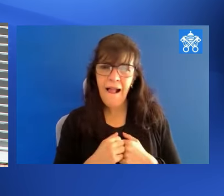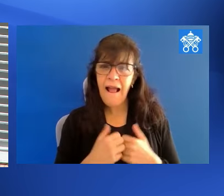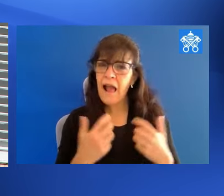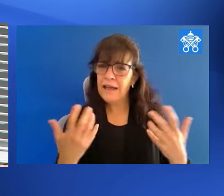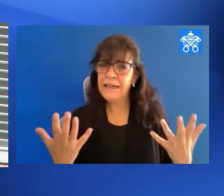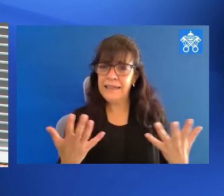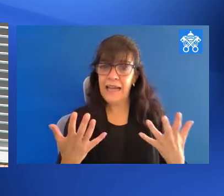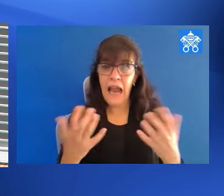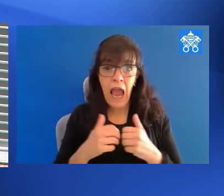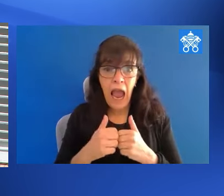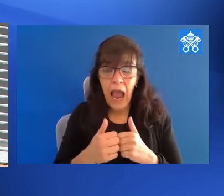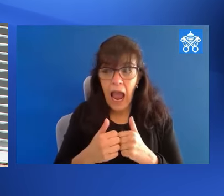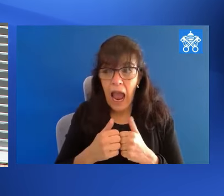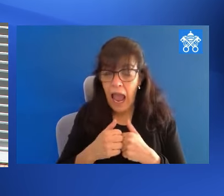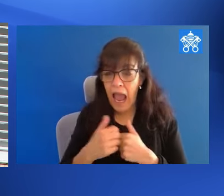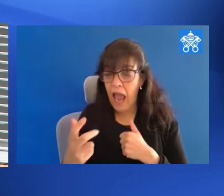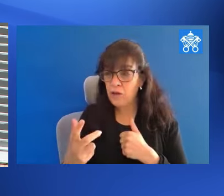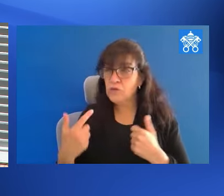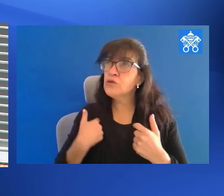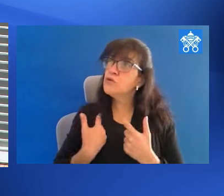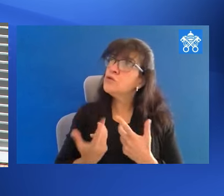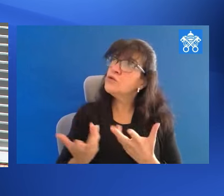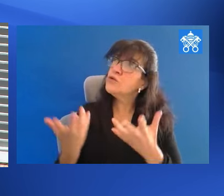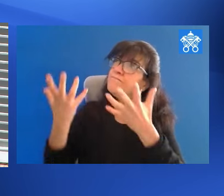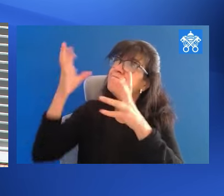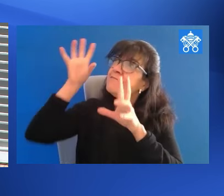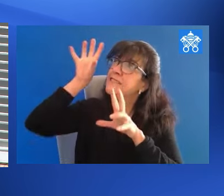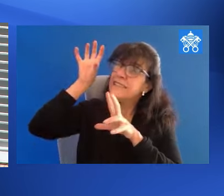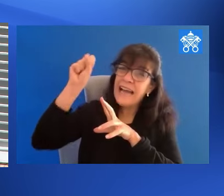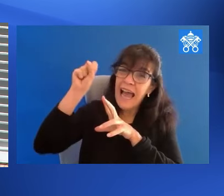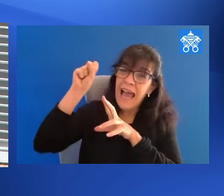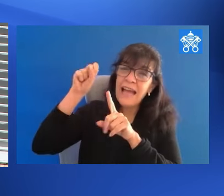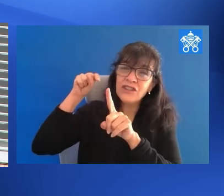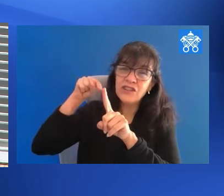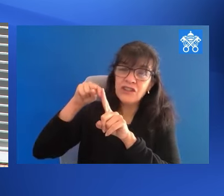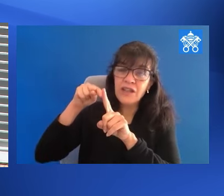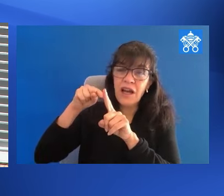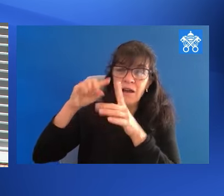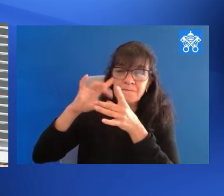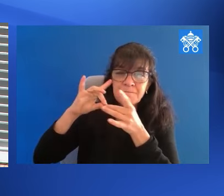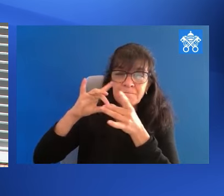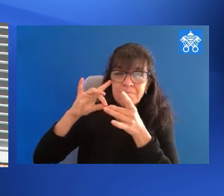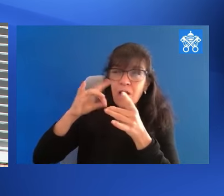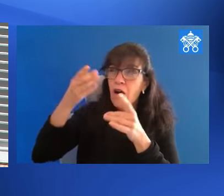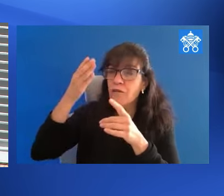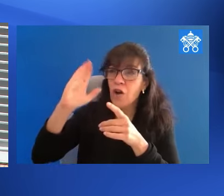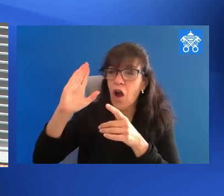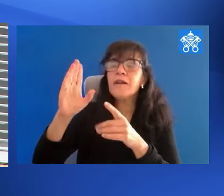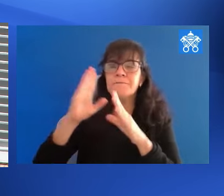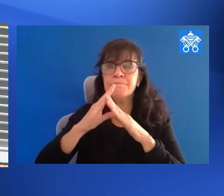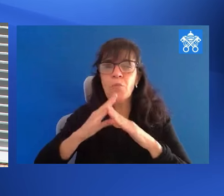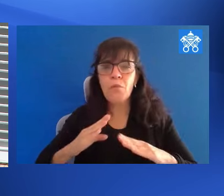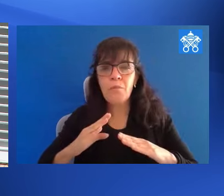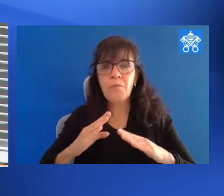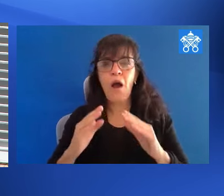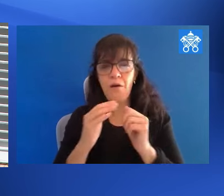And here too, to grasp the thoughts and feelings inspired by God, we must be silent and enter into prayer. And Lent is